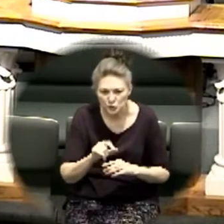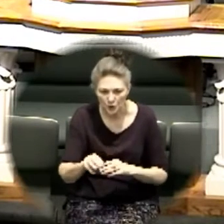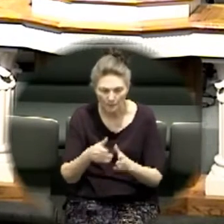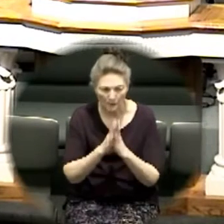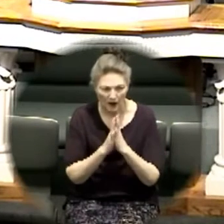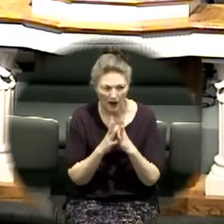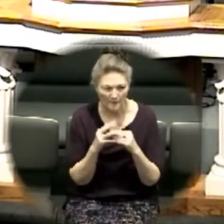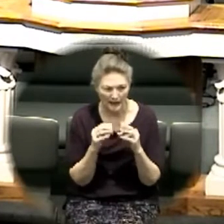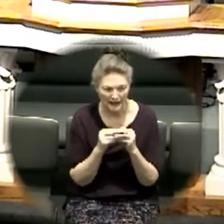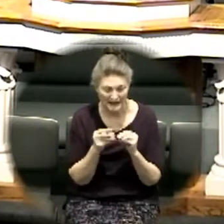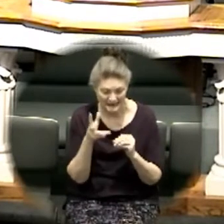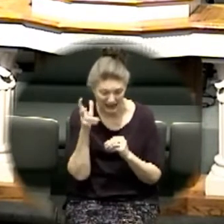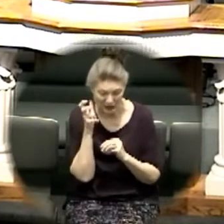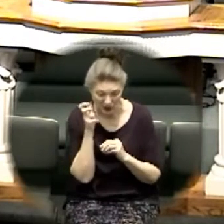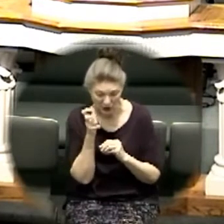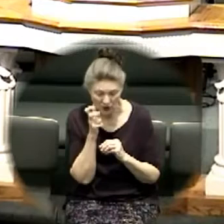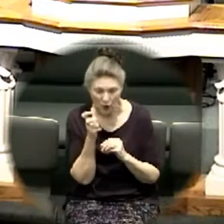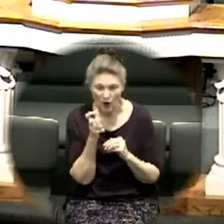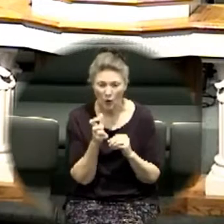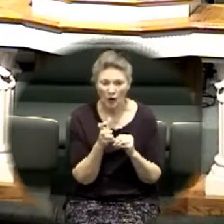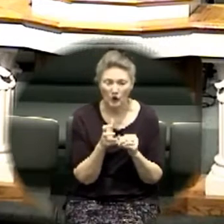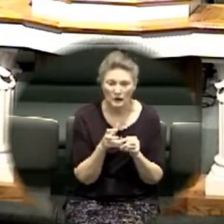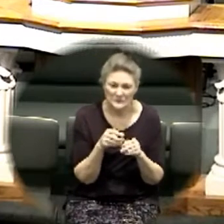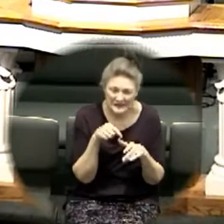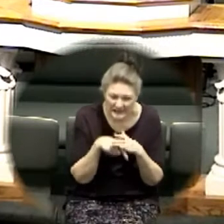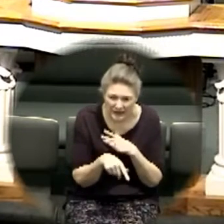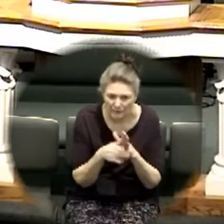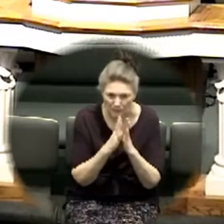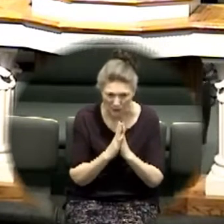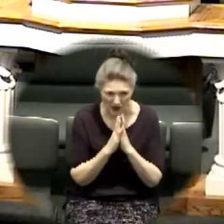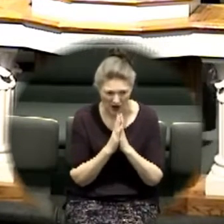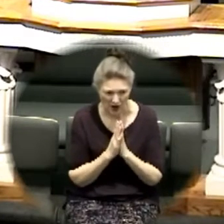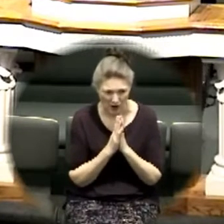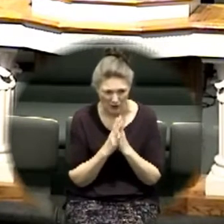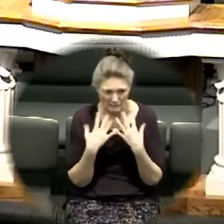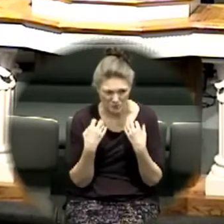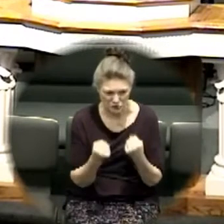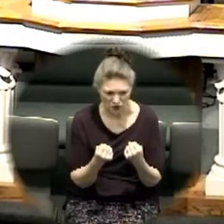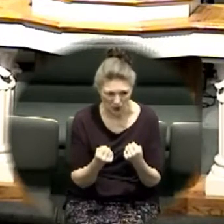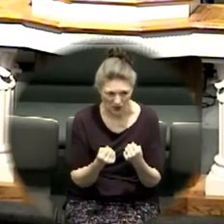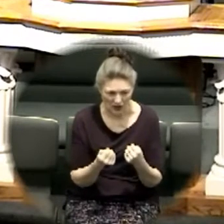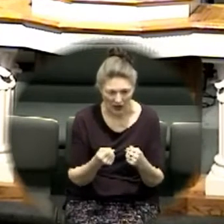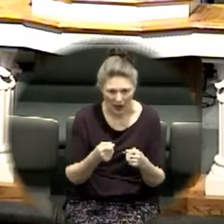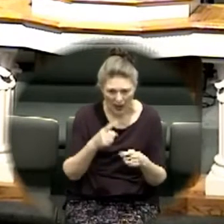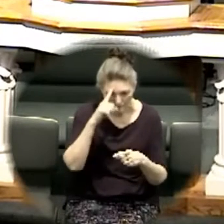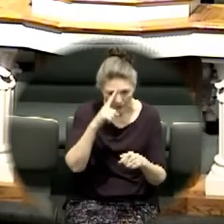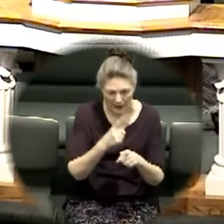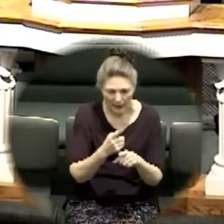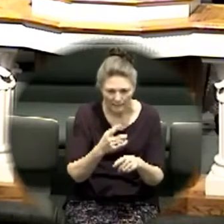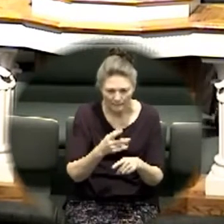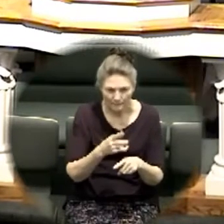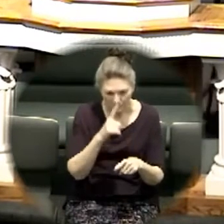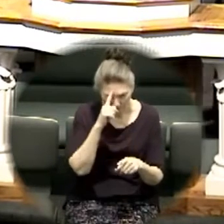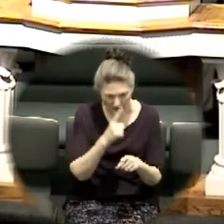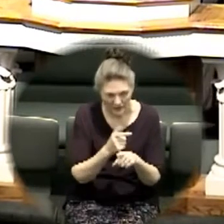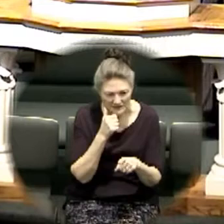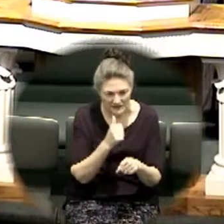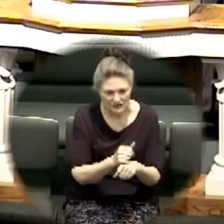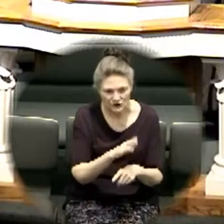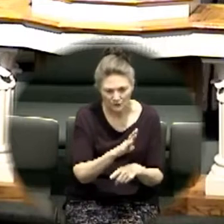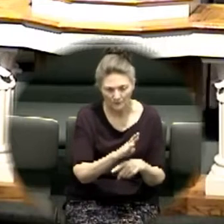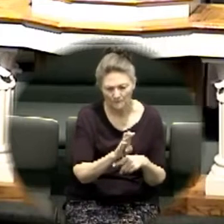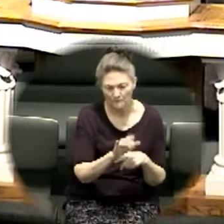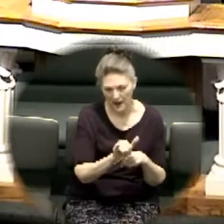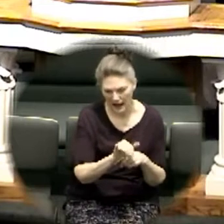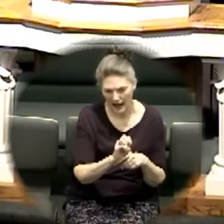to such strong fruition pastor and sister by man they have it down they were the forerunners i believe of this